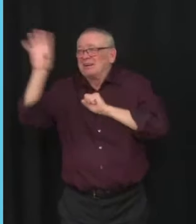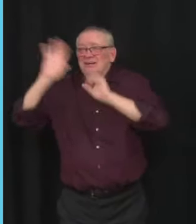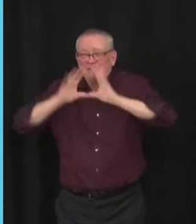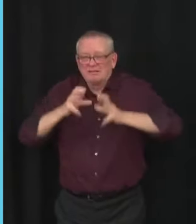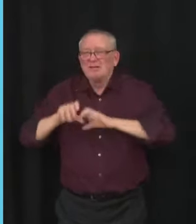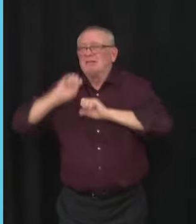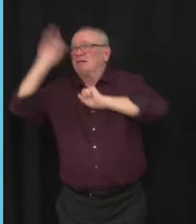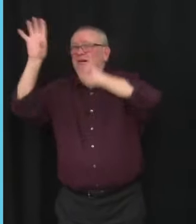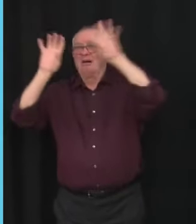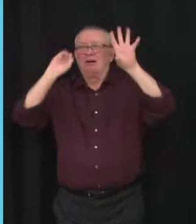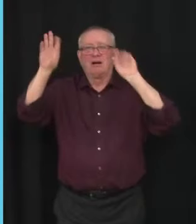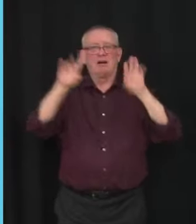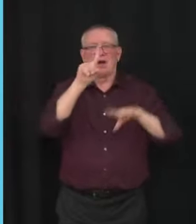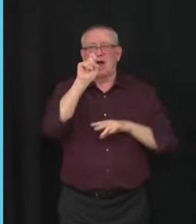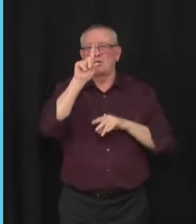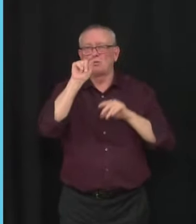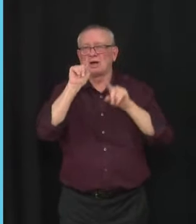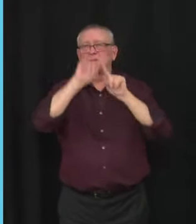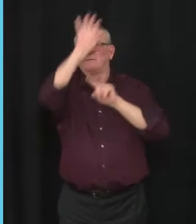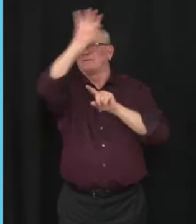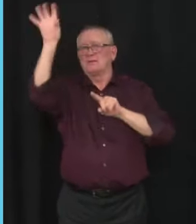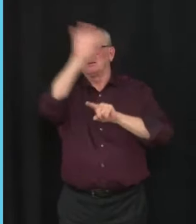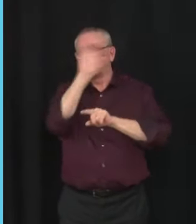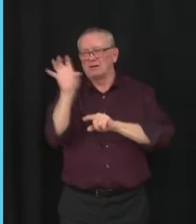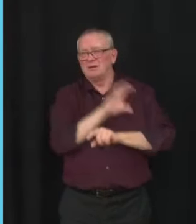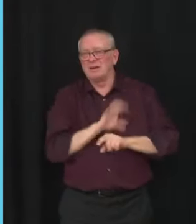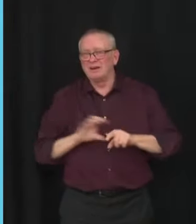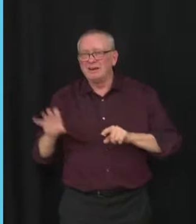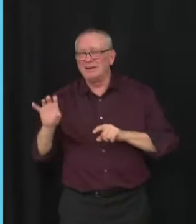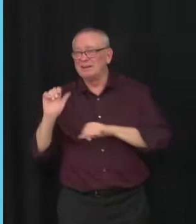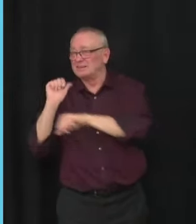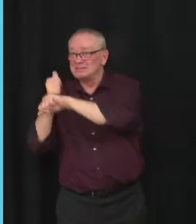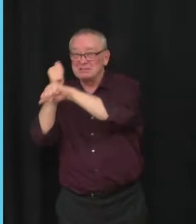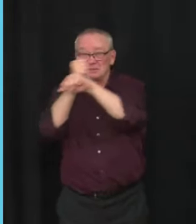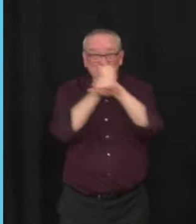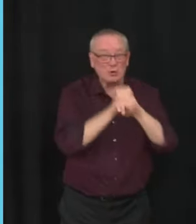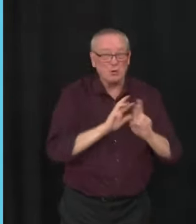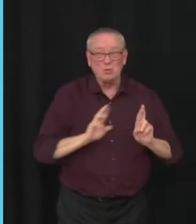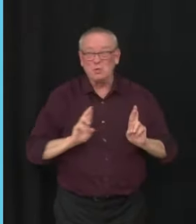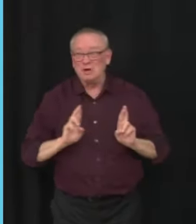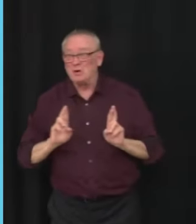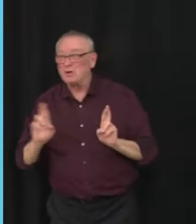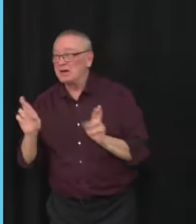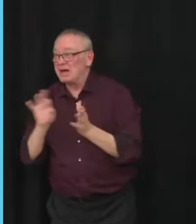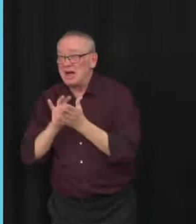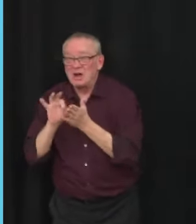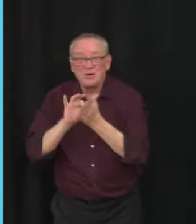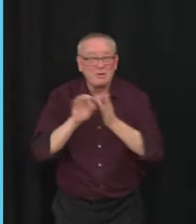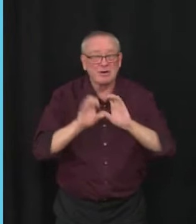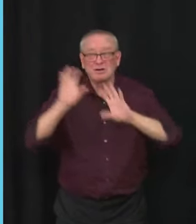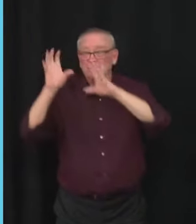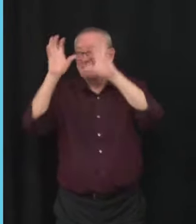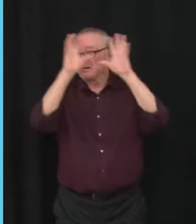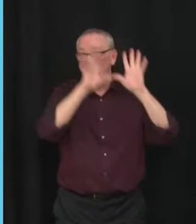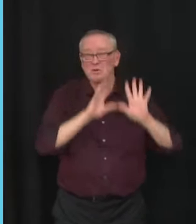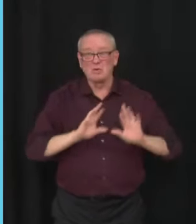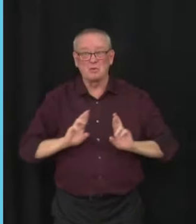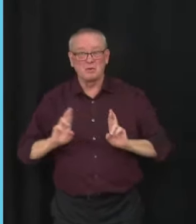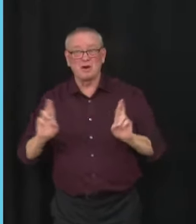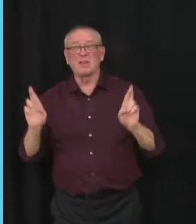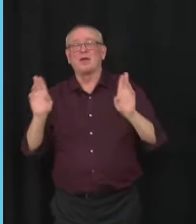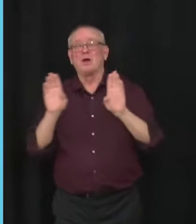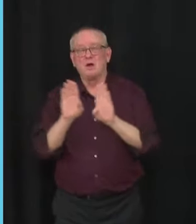different sites. And then we can actually, you know, make sure that the count is all done. You know, that the distribution